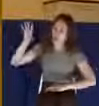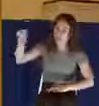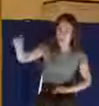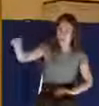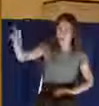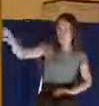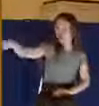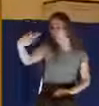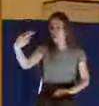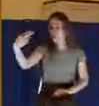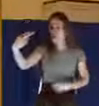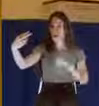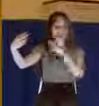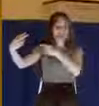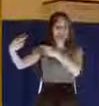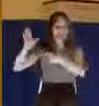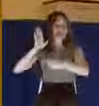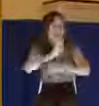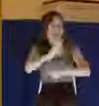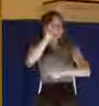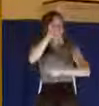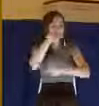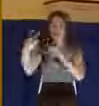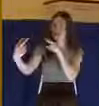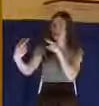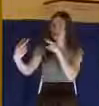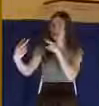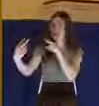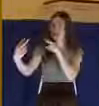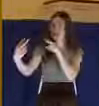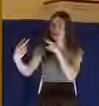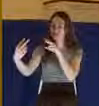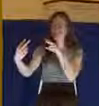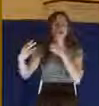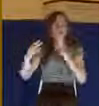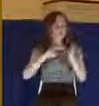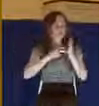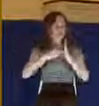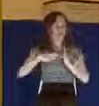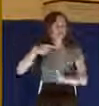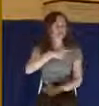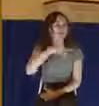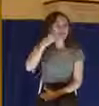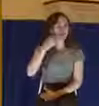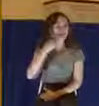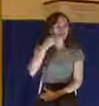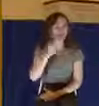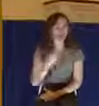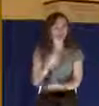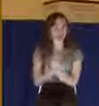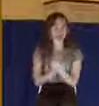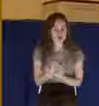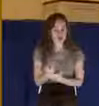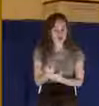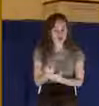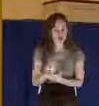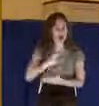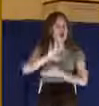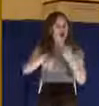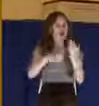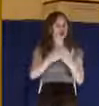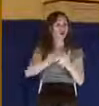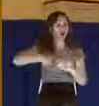face in the soldier. And in his dream, he was experiencing really the truth that all of us